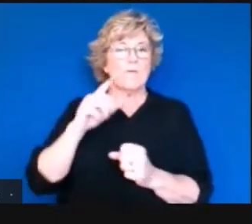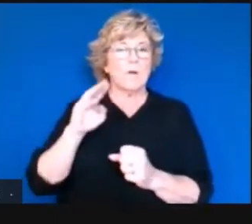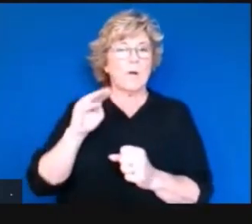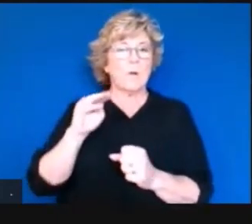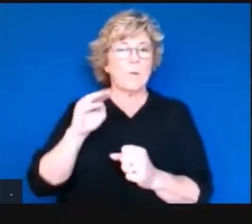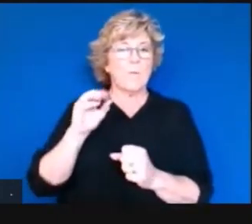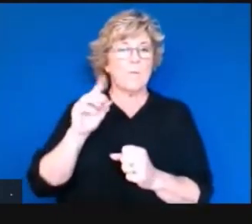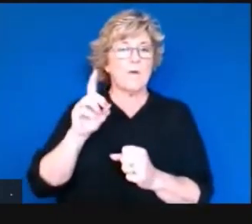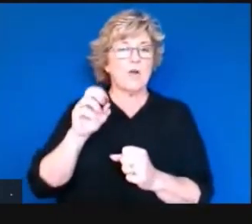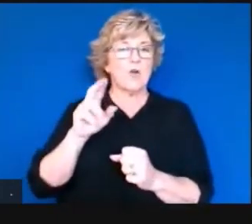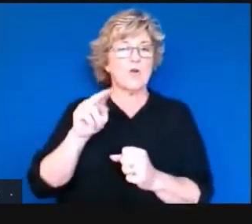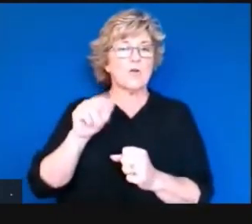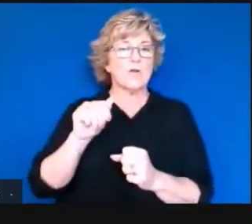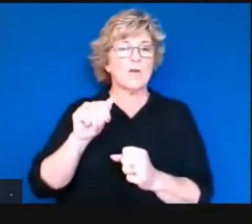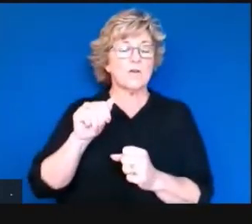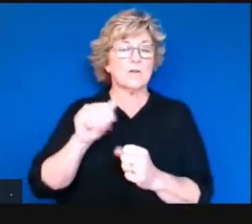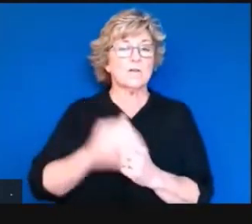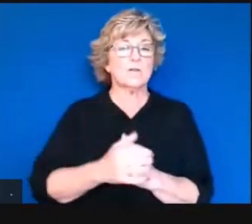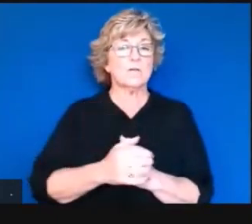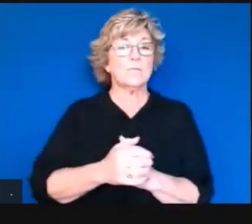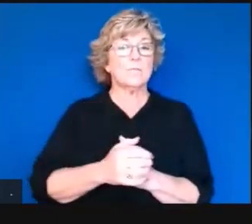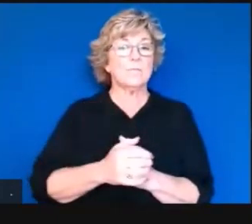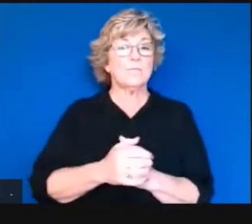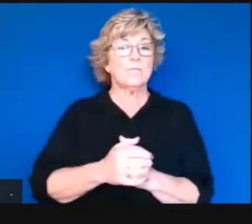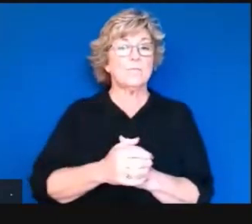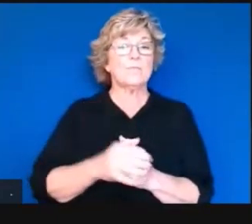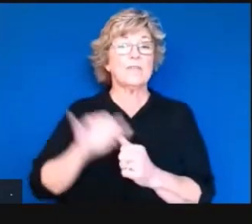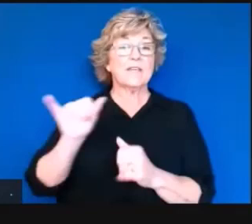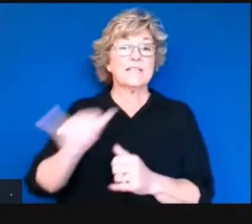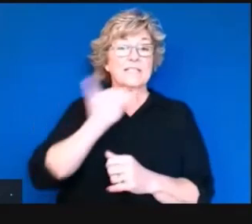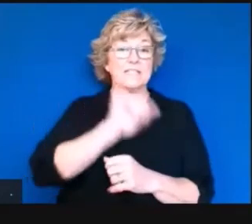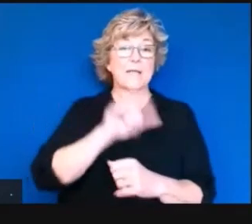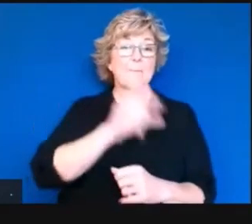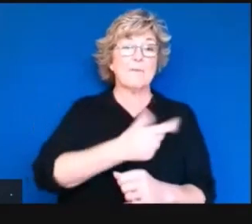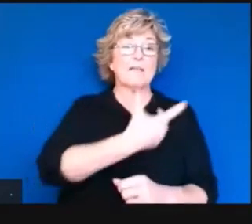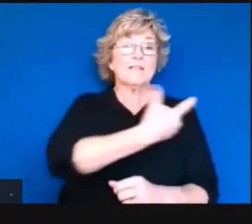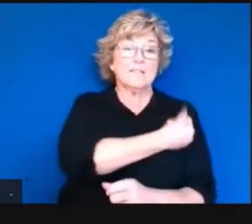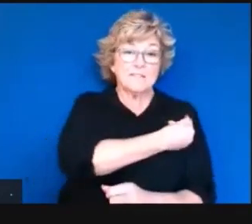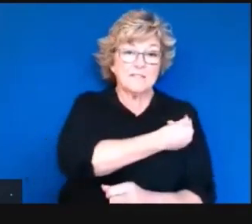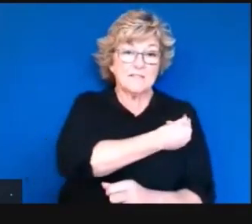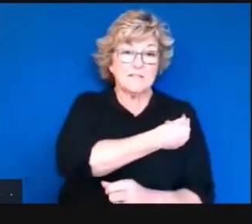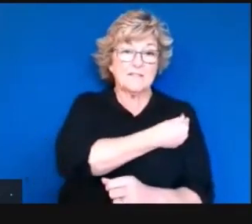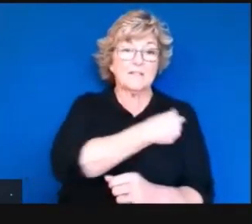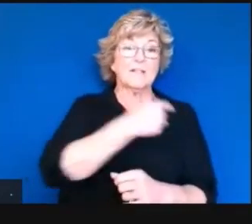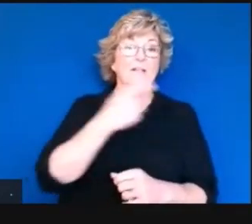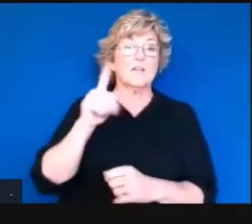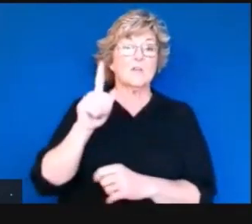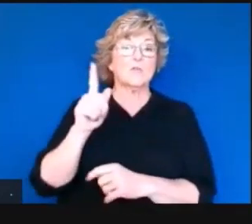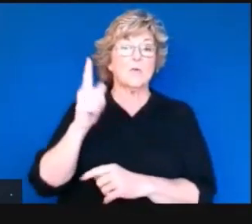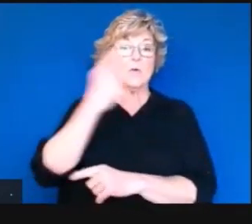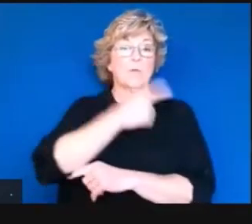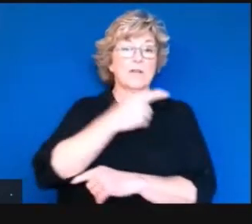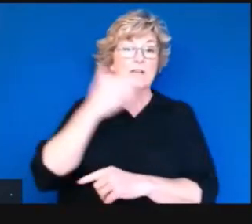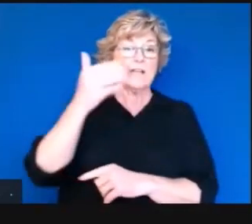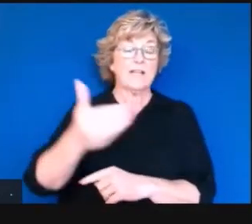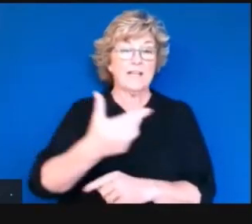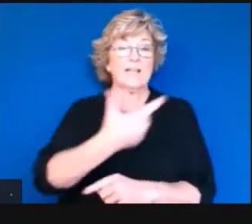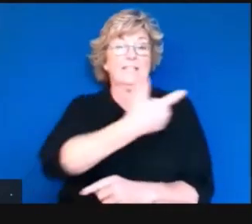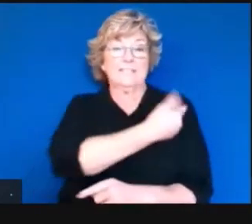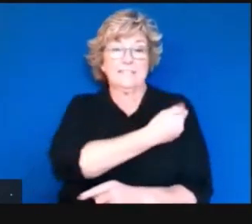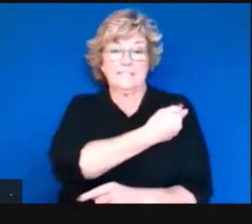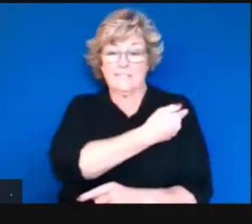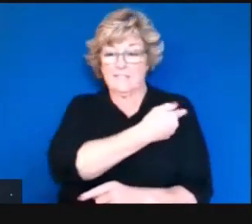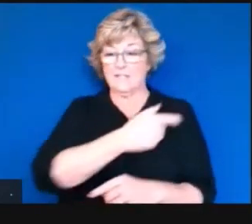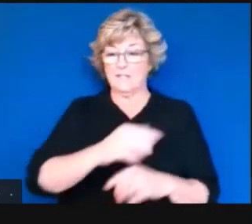22 dose regimen, like the Pfizer vaccine is a two dose regimen, 21 days Pfizer, 28 on the